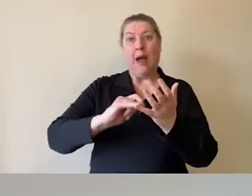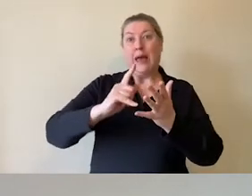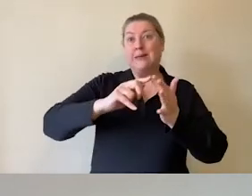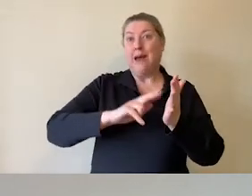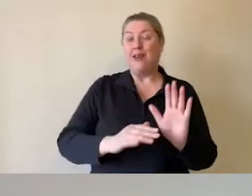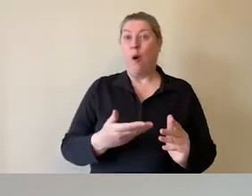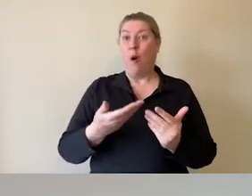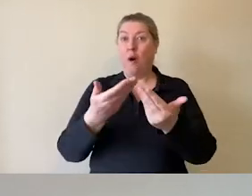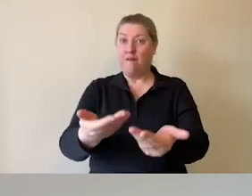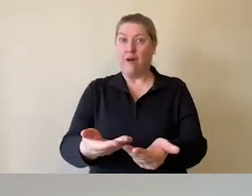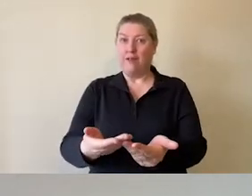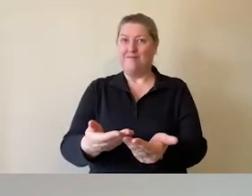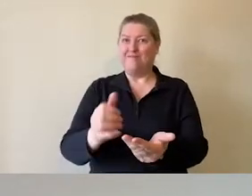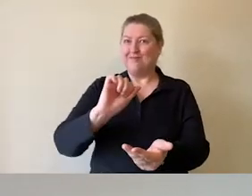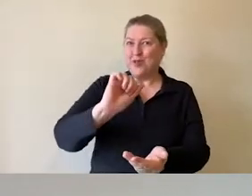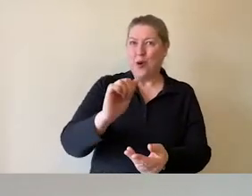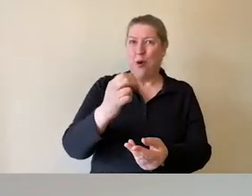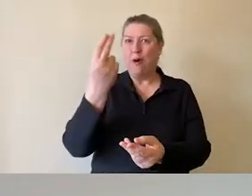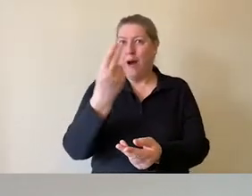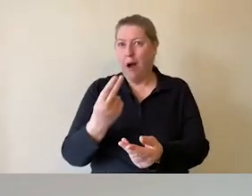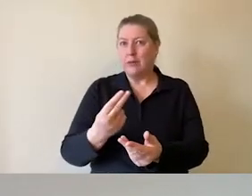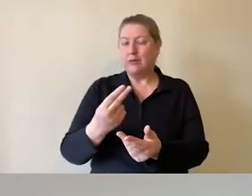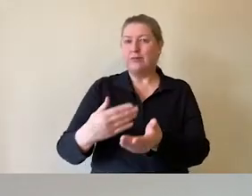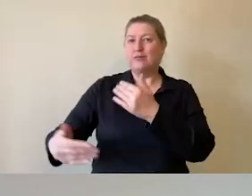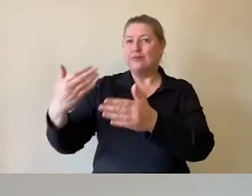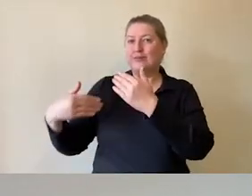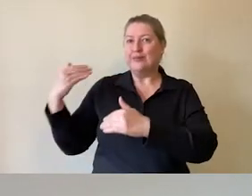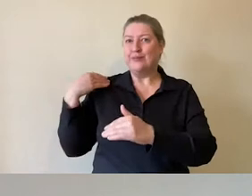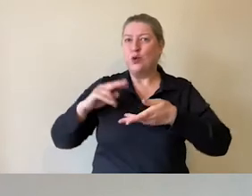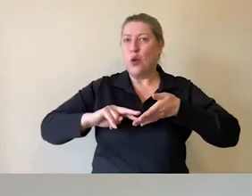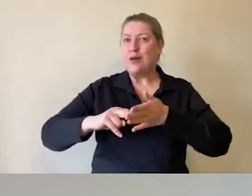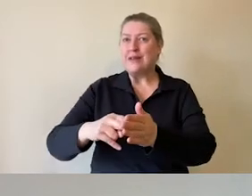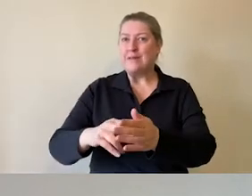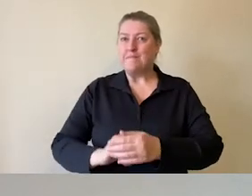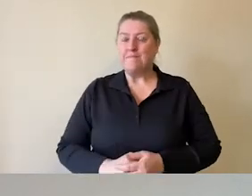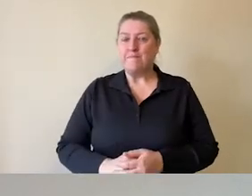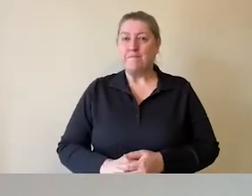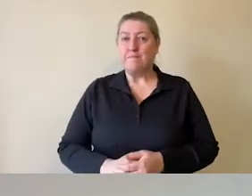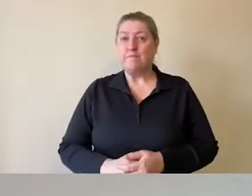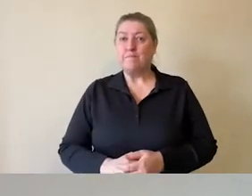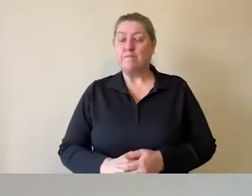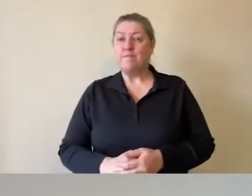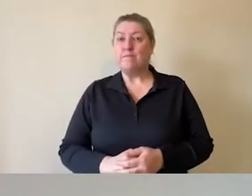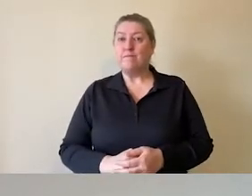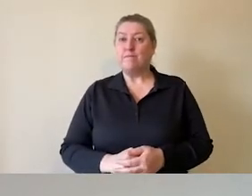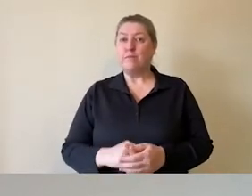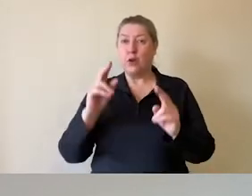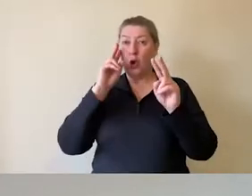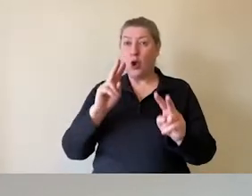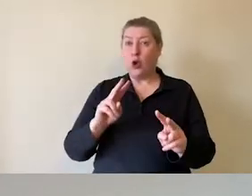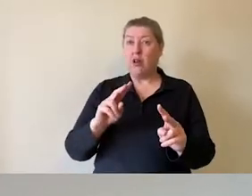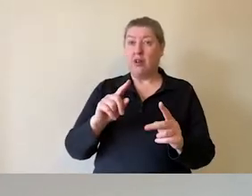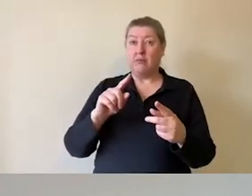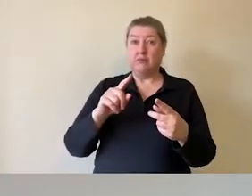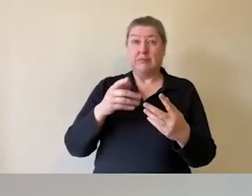in your art or heritage organisation. We're going to do this by looking at some interventions